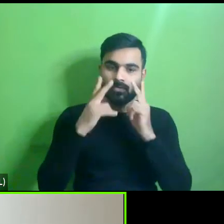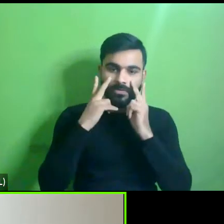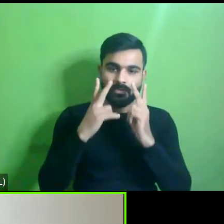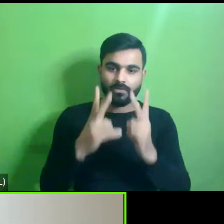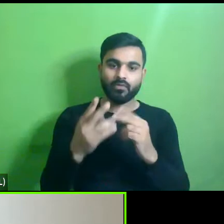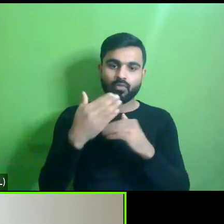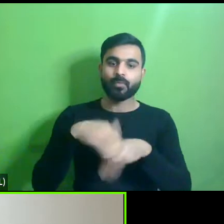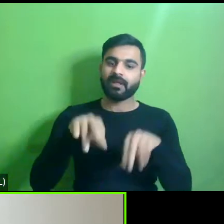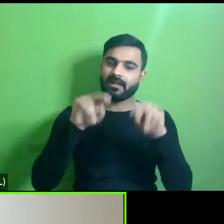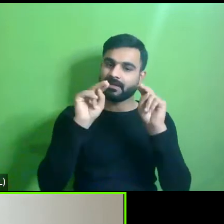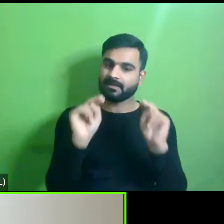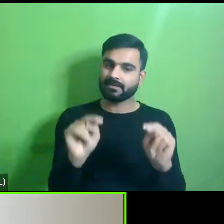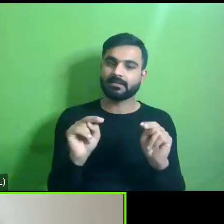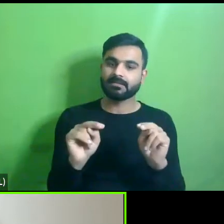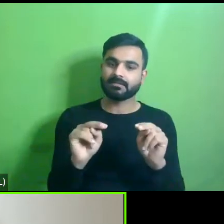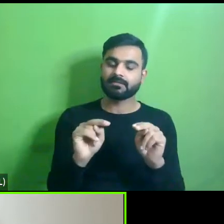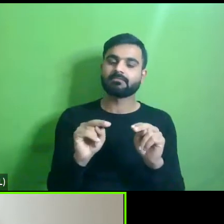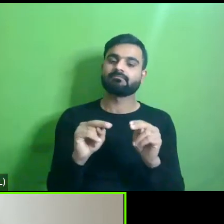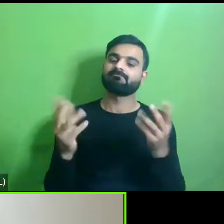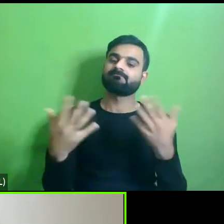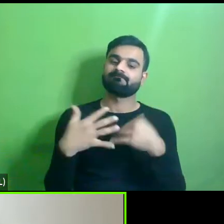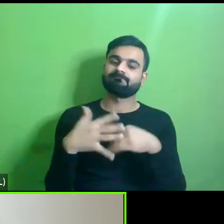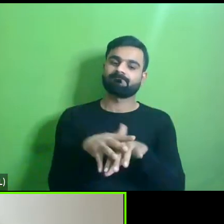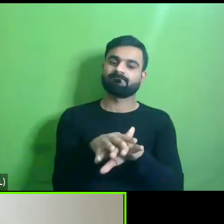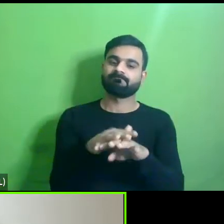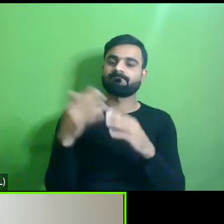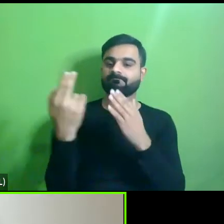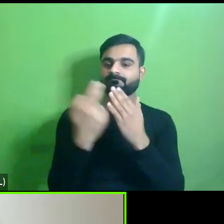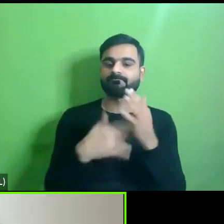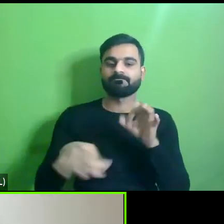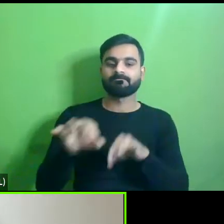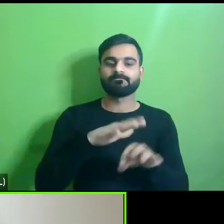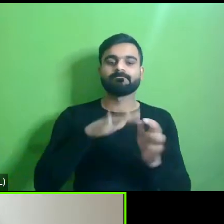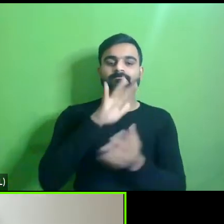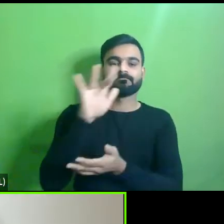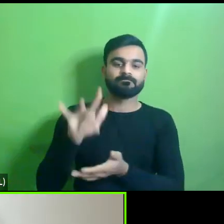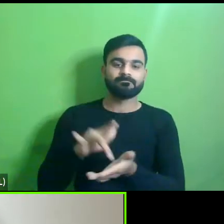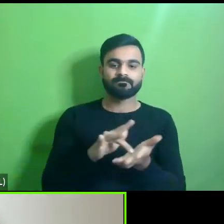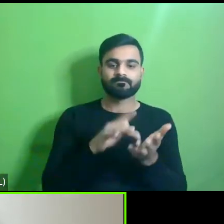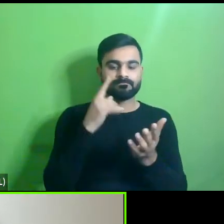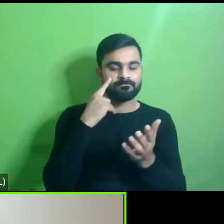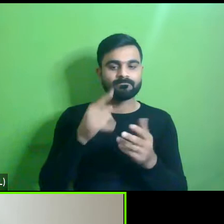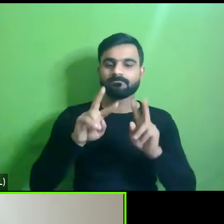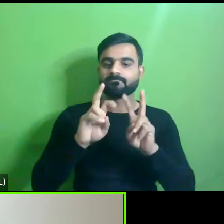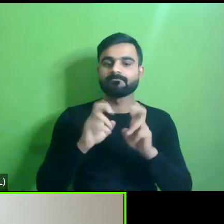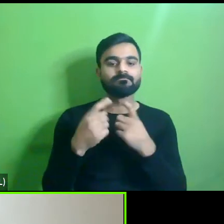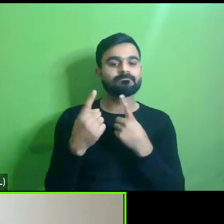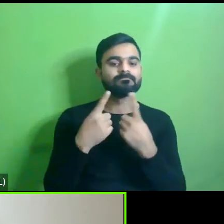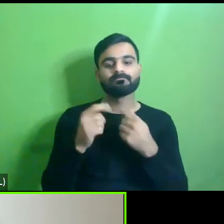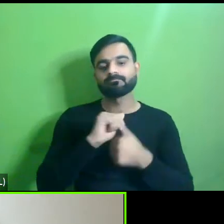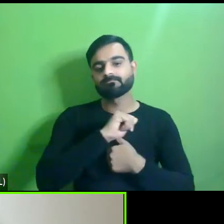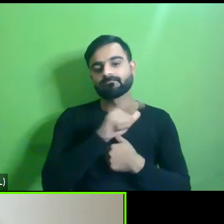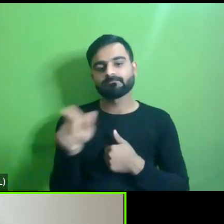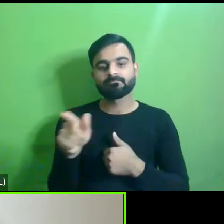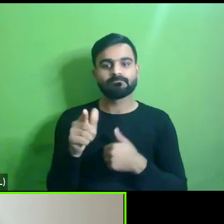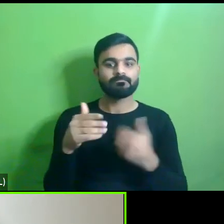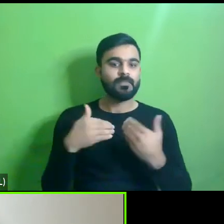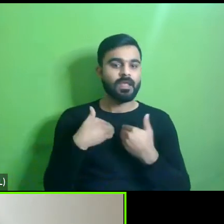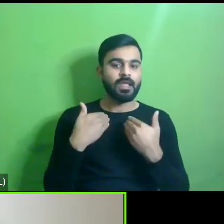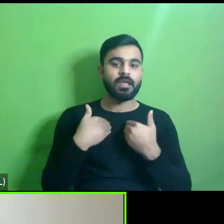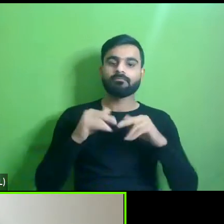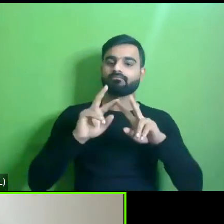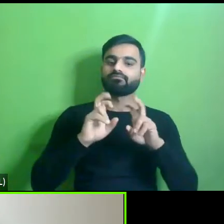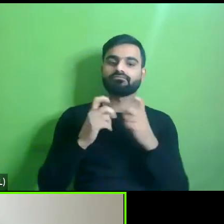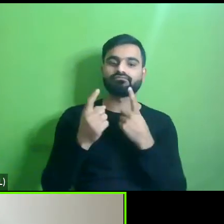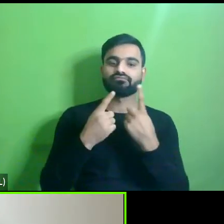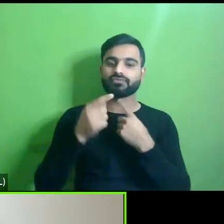need to nurture the inclusive design of streets and public spaces this is a topic that all of you would be delighted to talk about